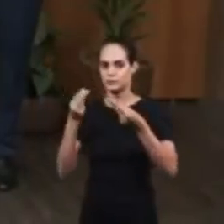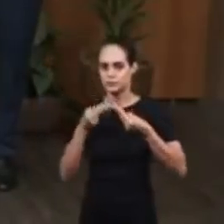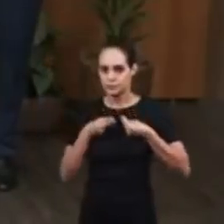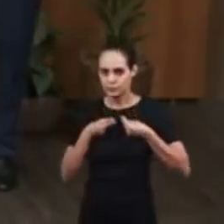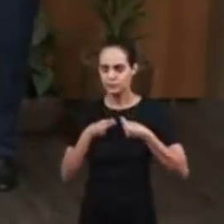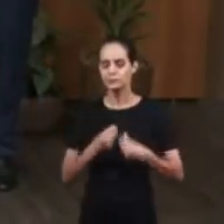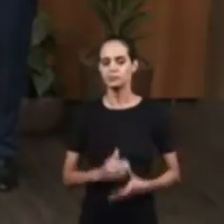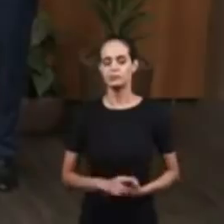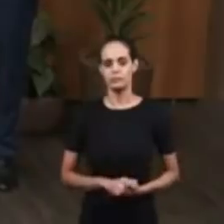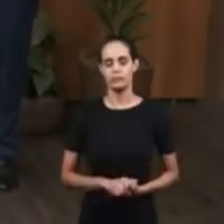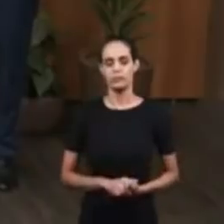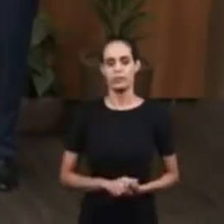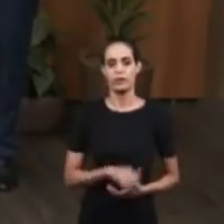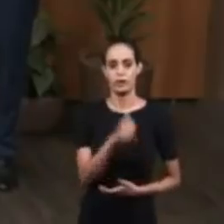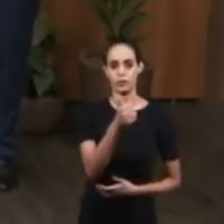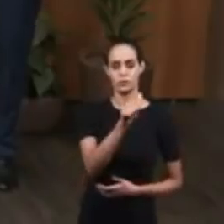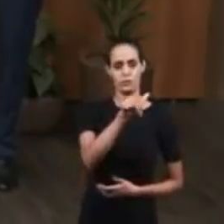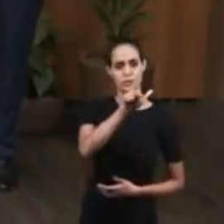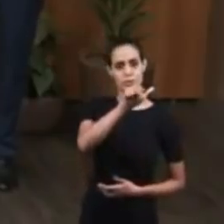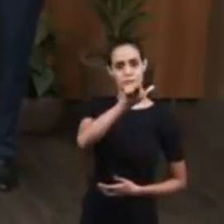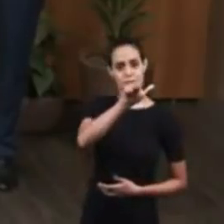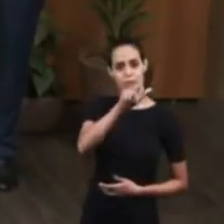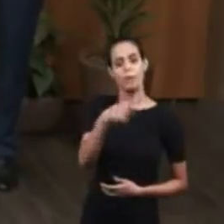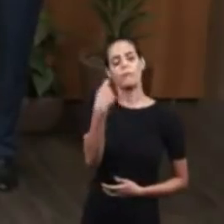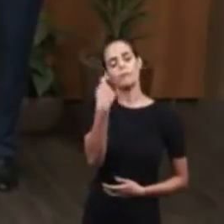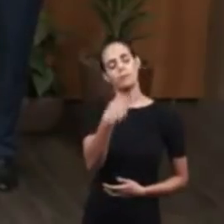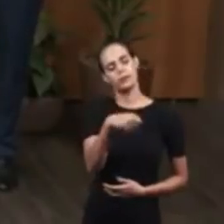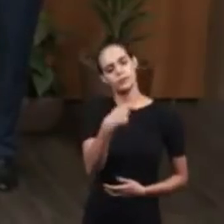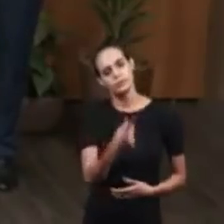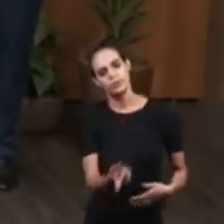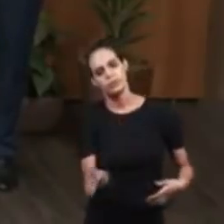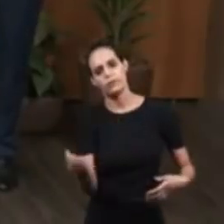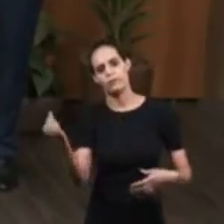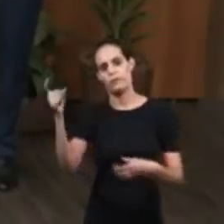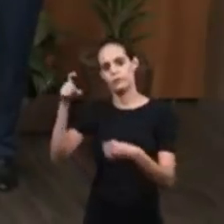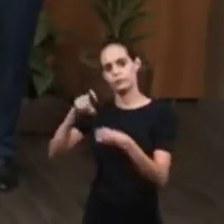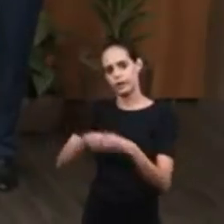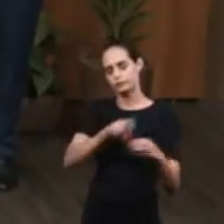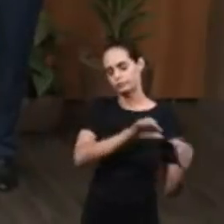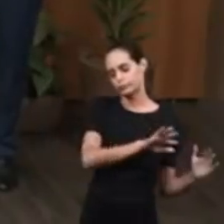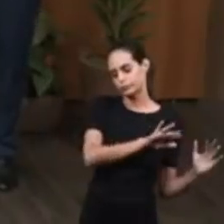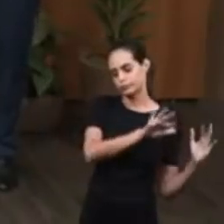The eleven brothers then had to return to Egypt to meet Joseph again.